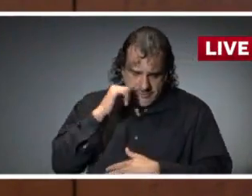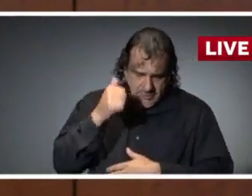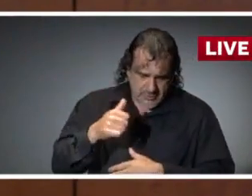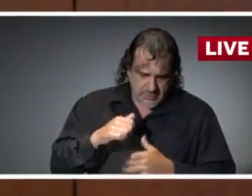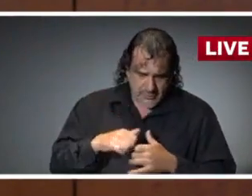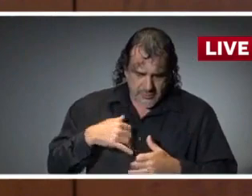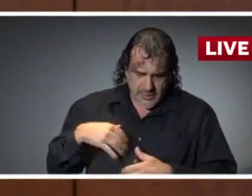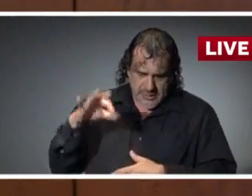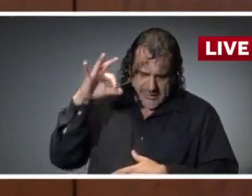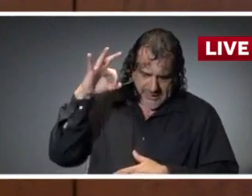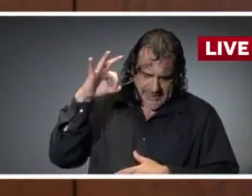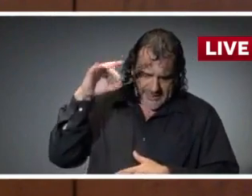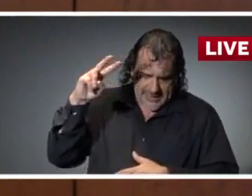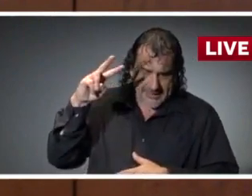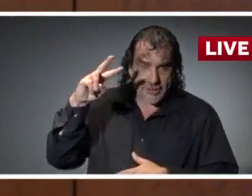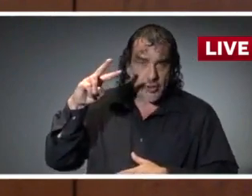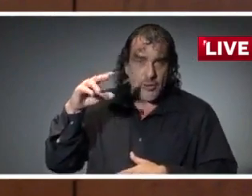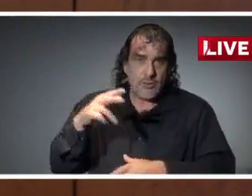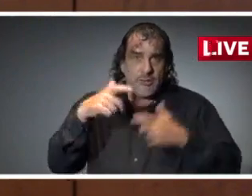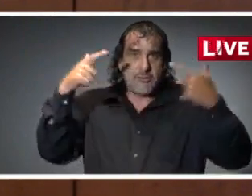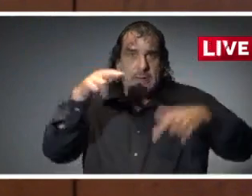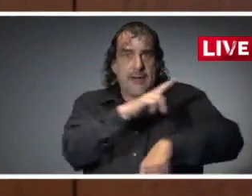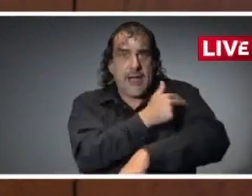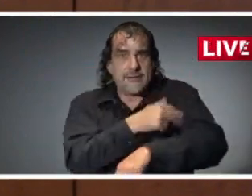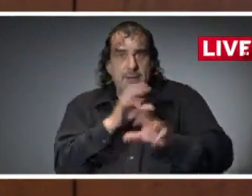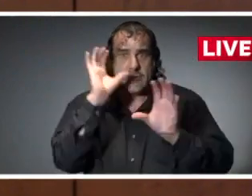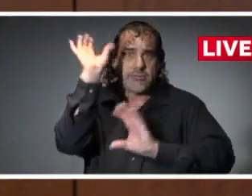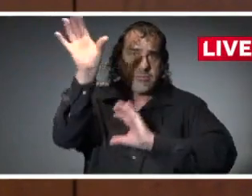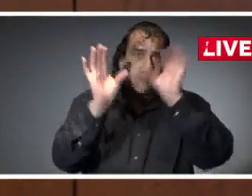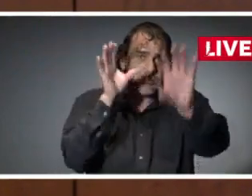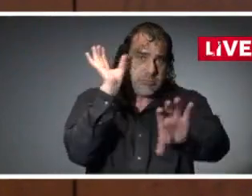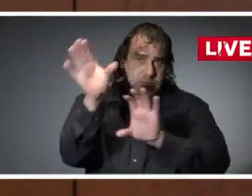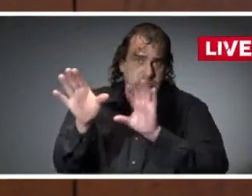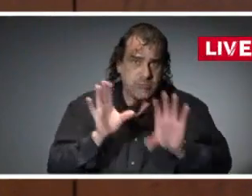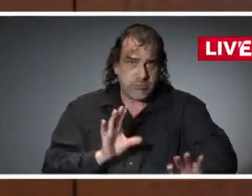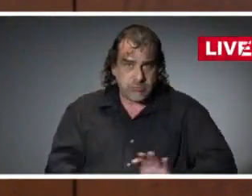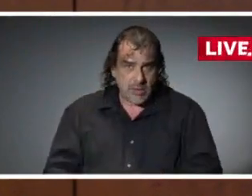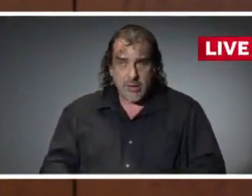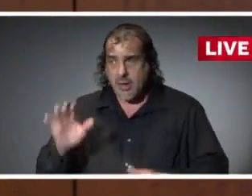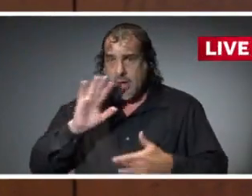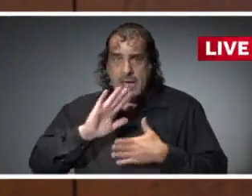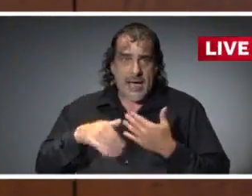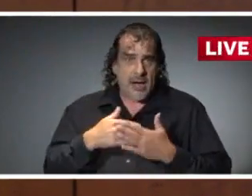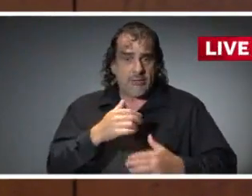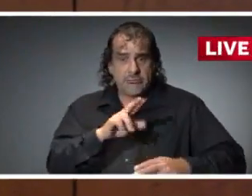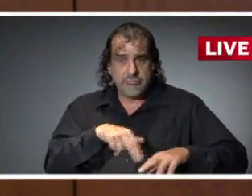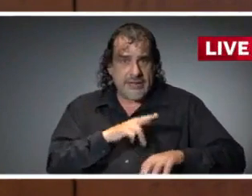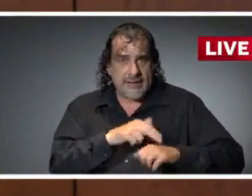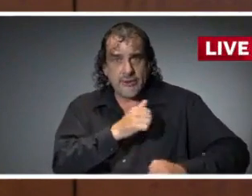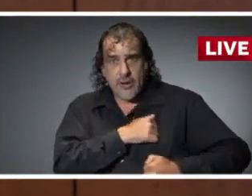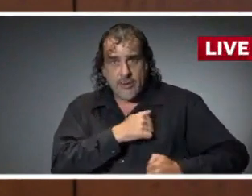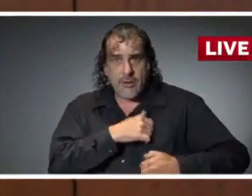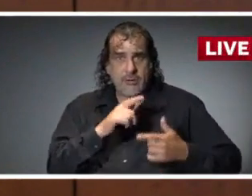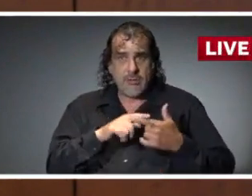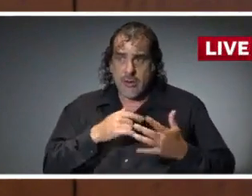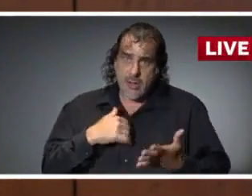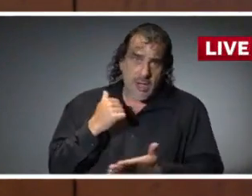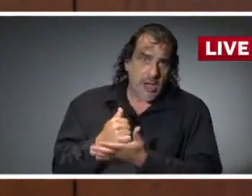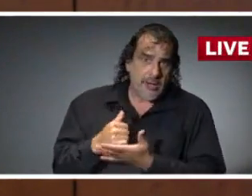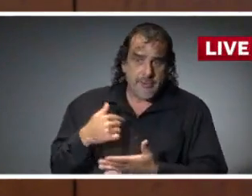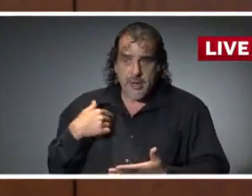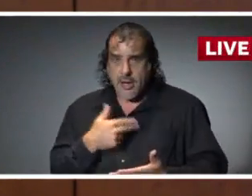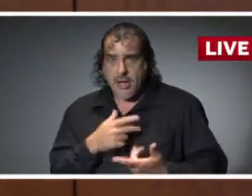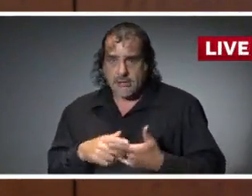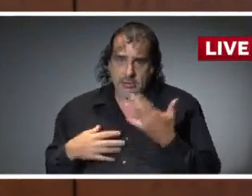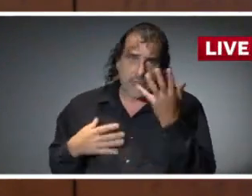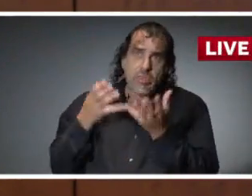90 Tier 1 facilities. So again, great Herculean effort by our soldiers, men and women of the Air and Army National Guard in supporting